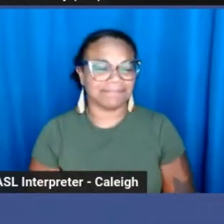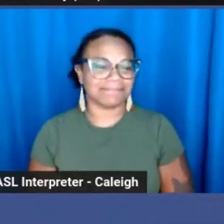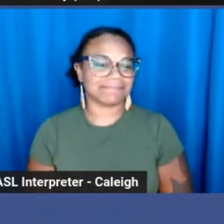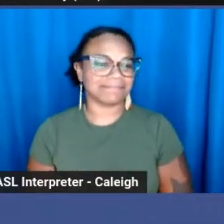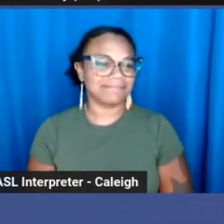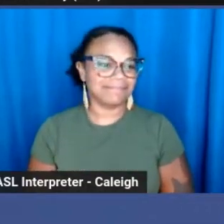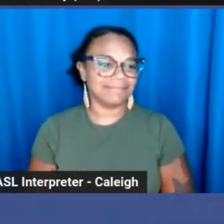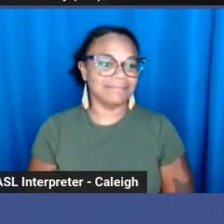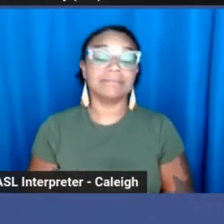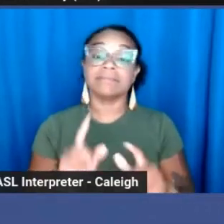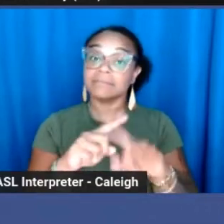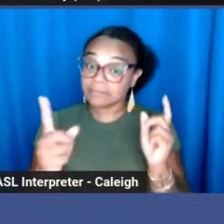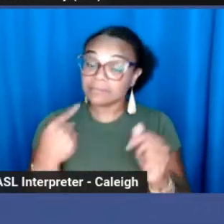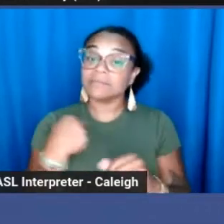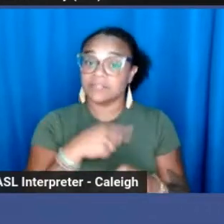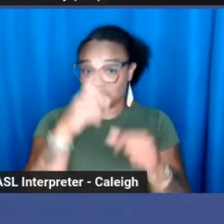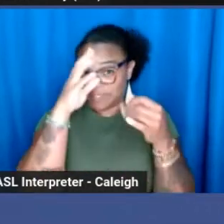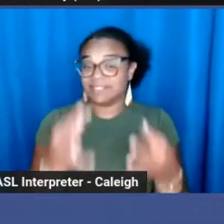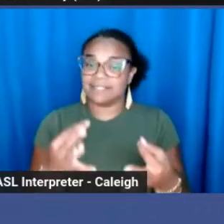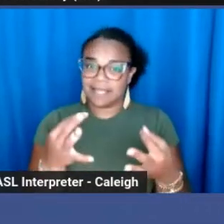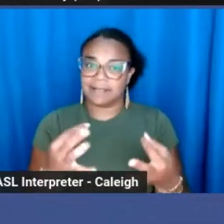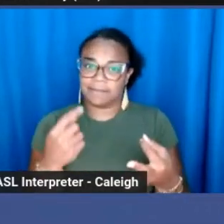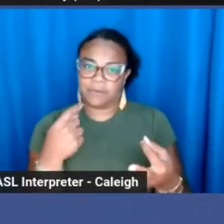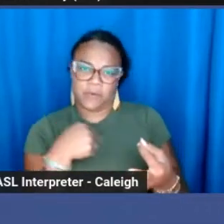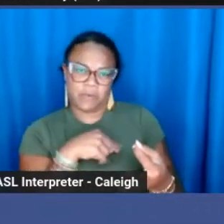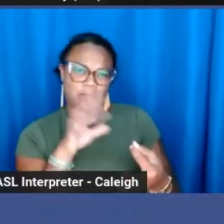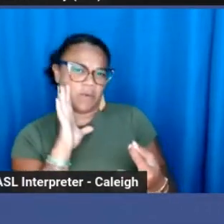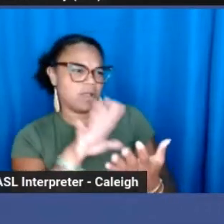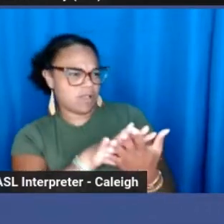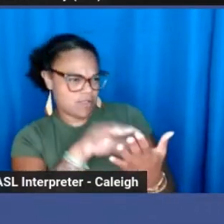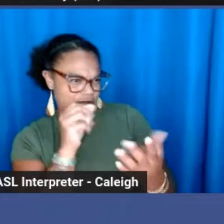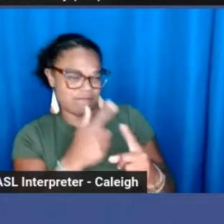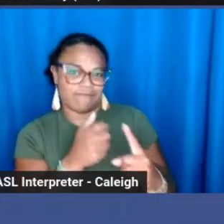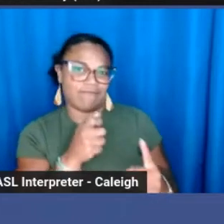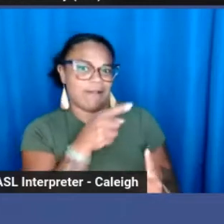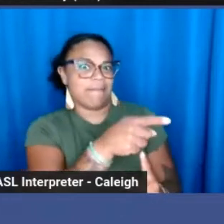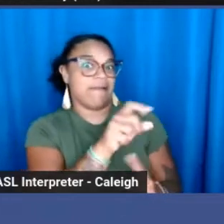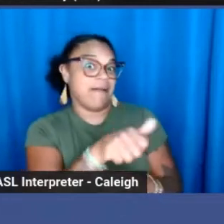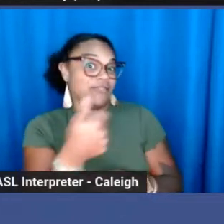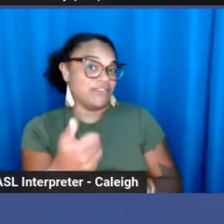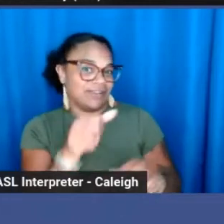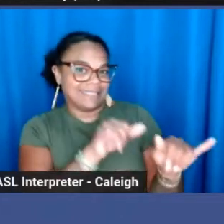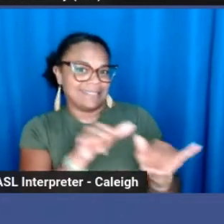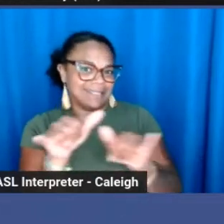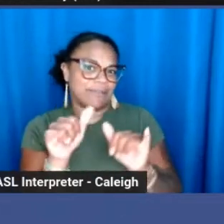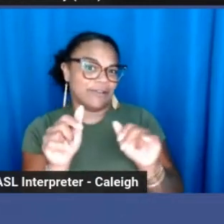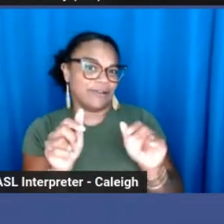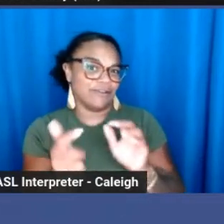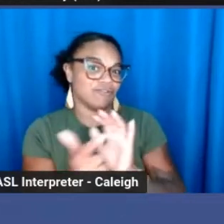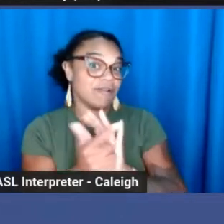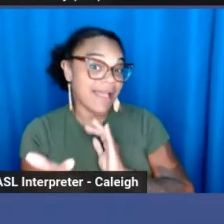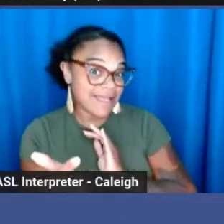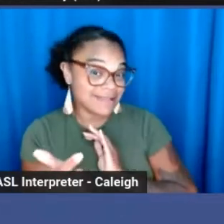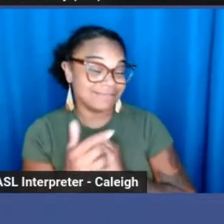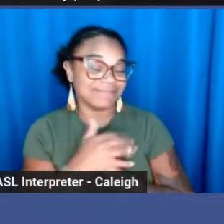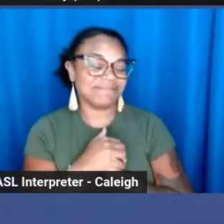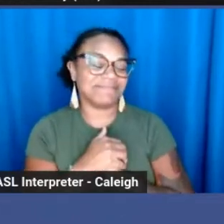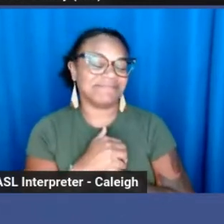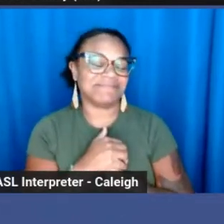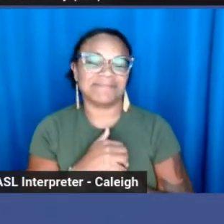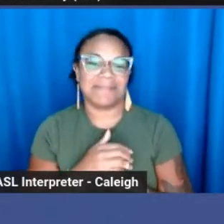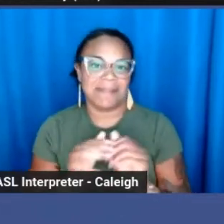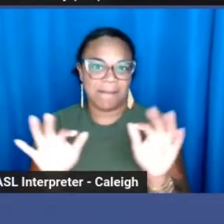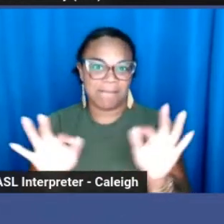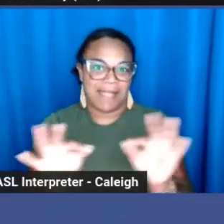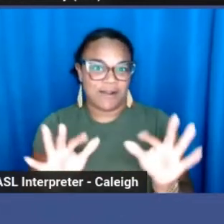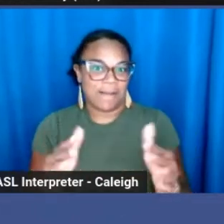But we decided to take some lessons from another similar crime, which is minor possession